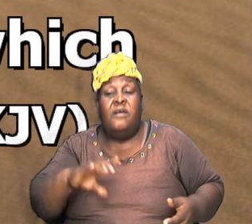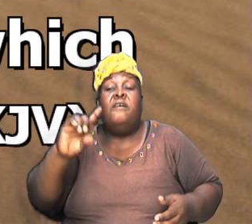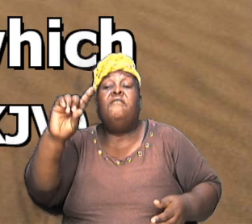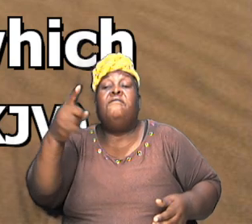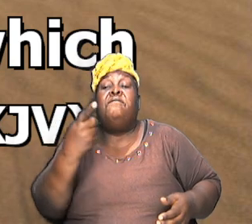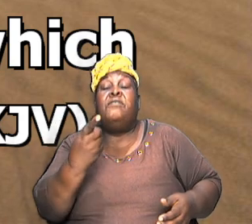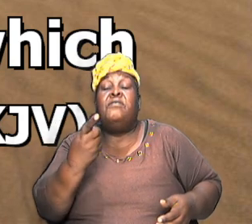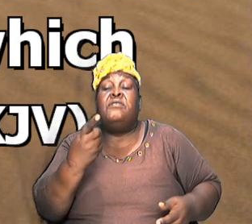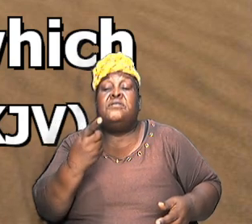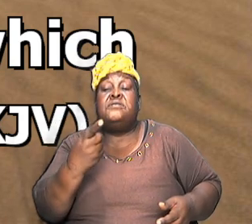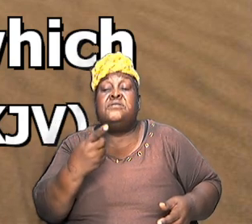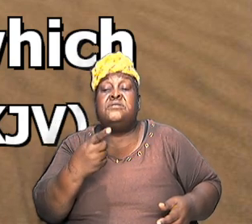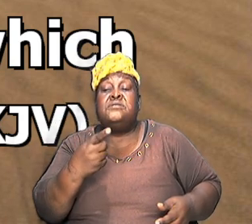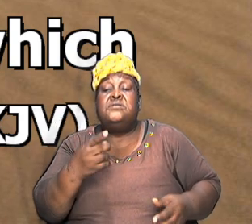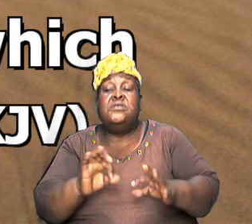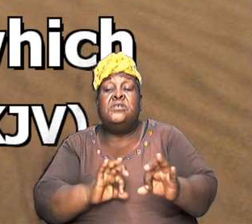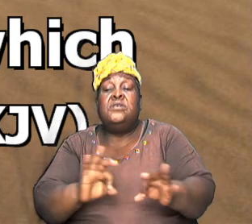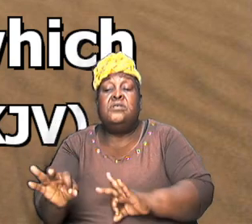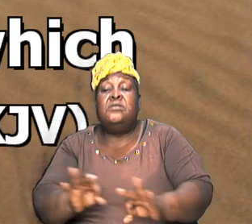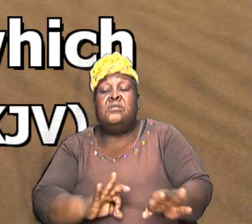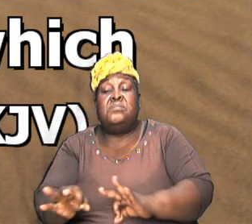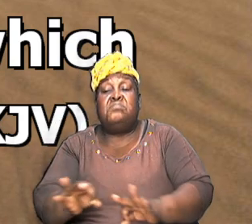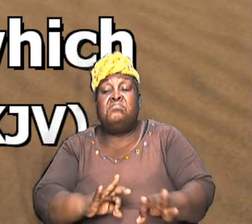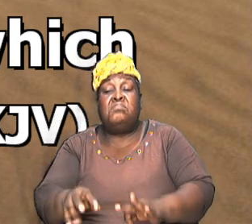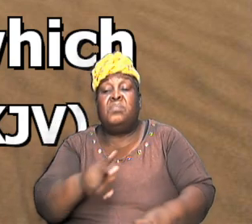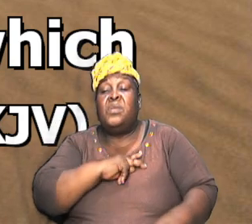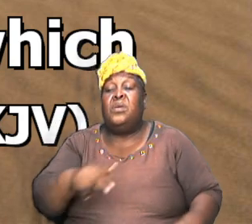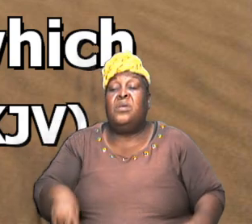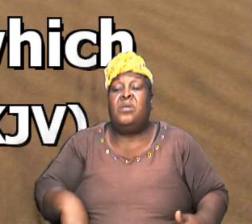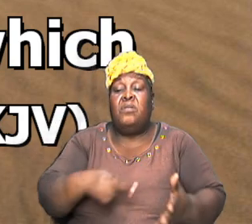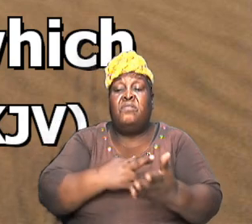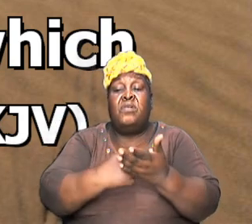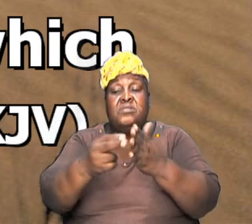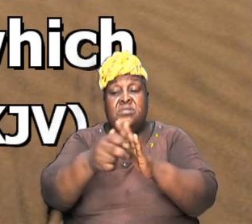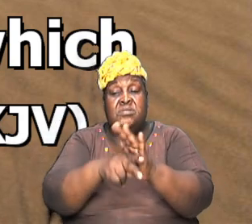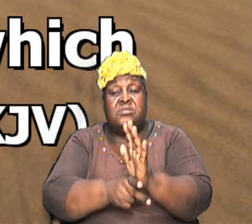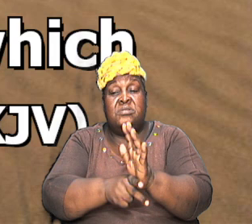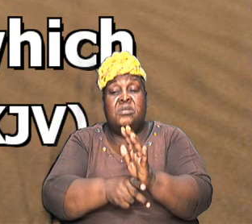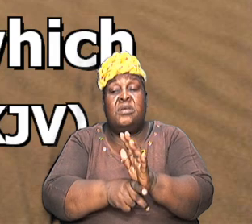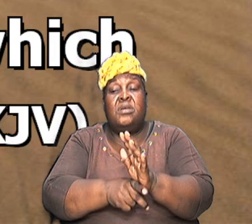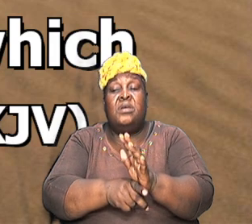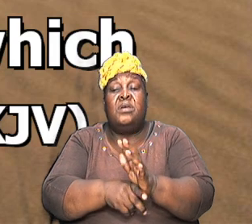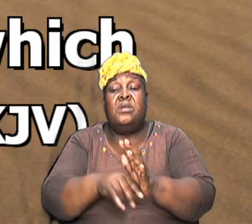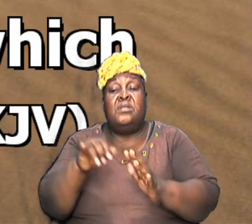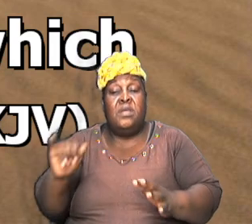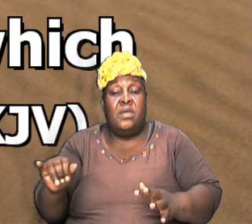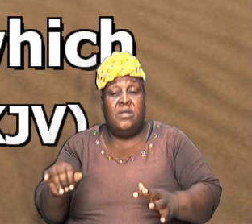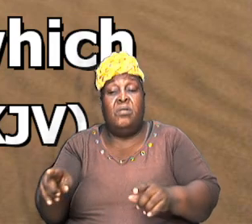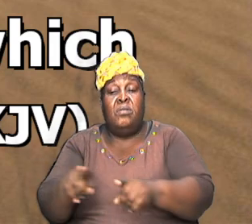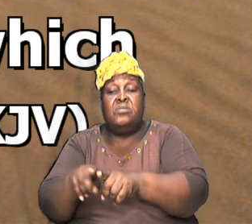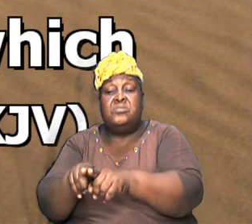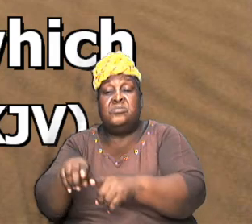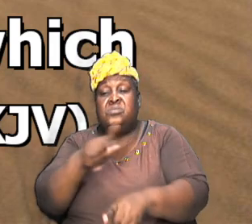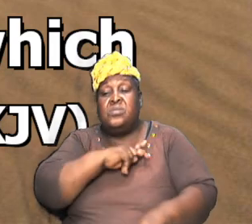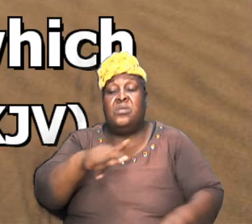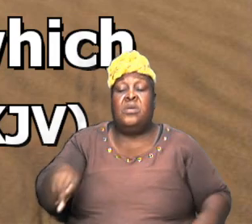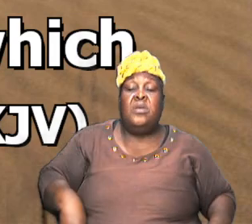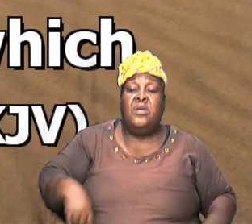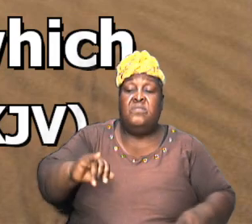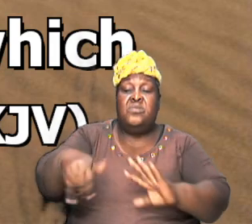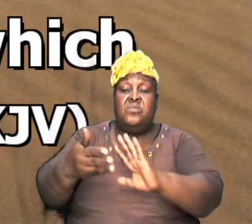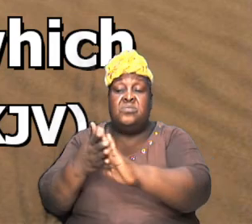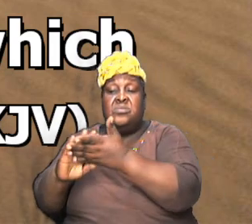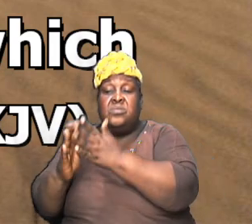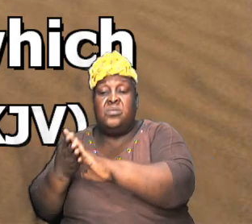being by interpretation king of righteousness and after that also king of Salem